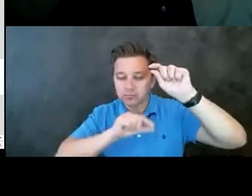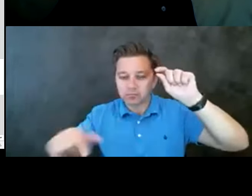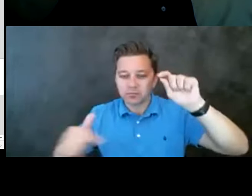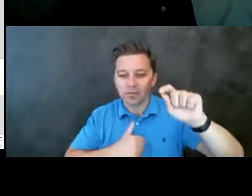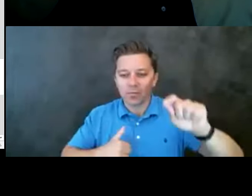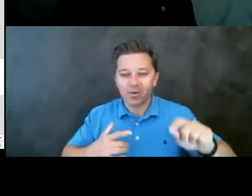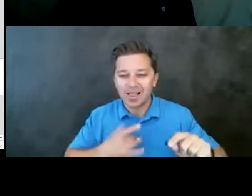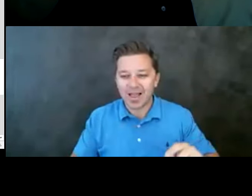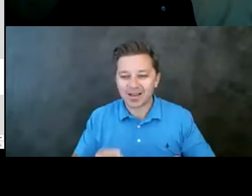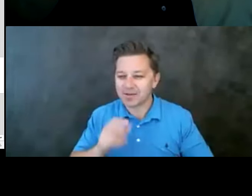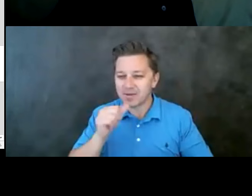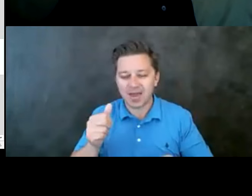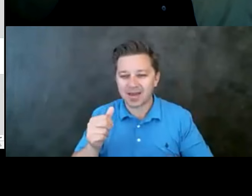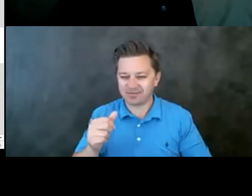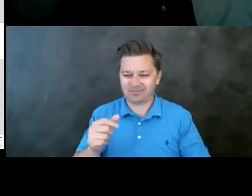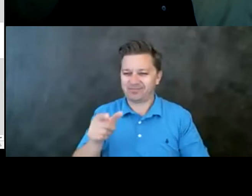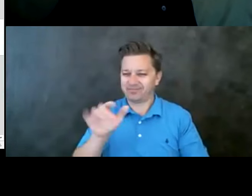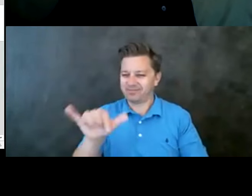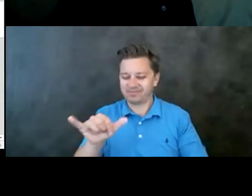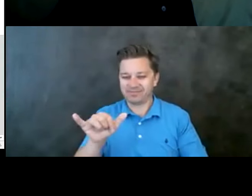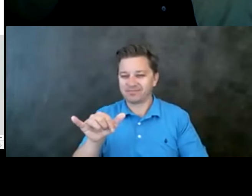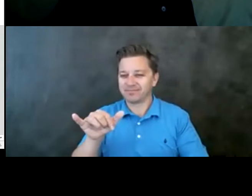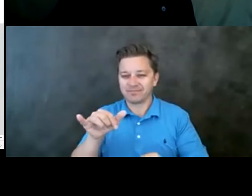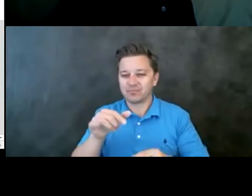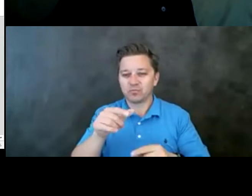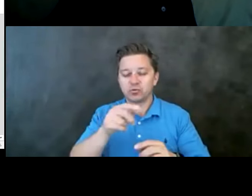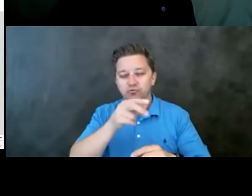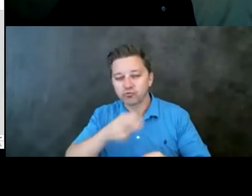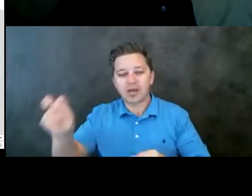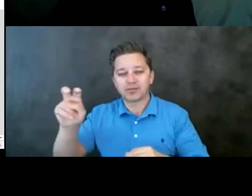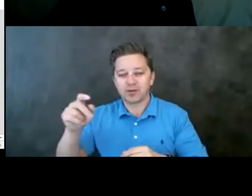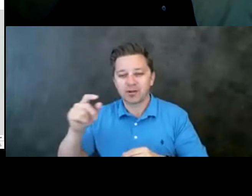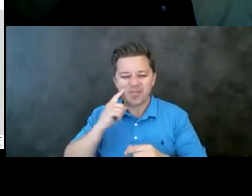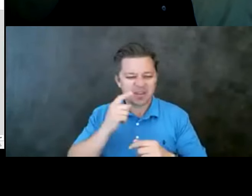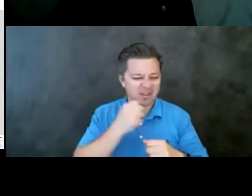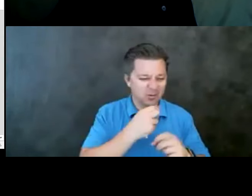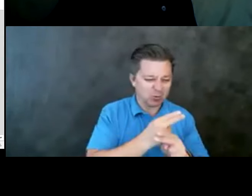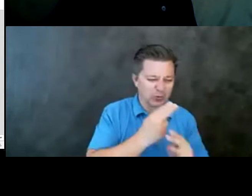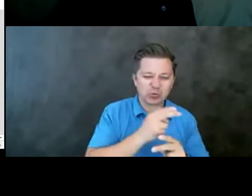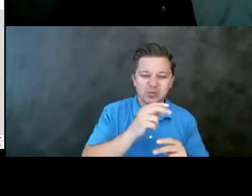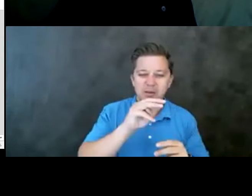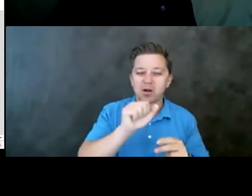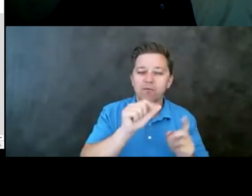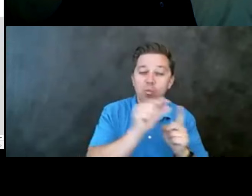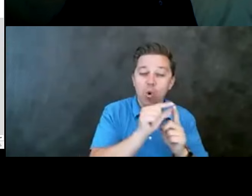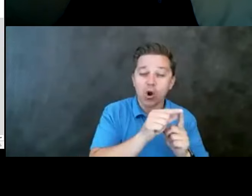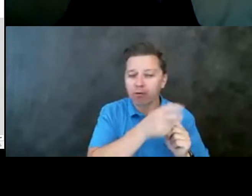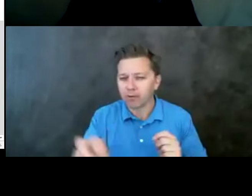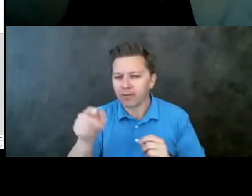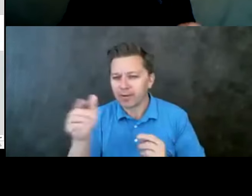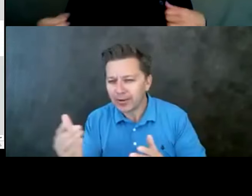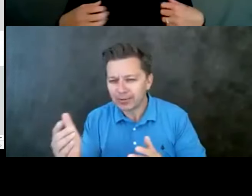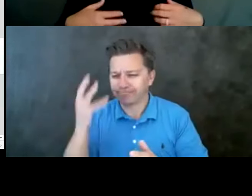doesn't quite look the same when you transfer it over to, I think it was made in Word. And when you transferred over to Canva, it looks a little different,